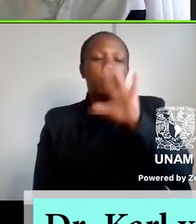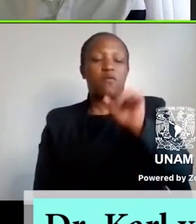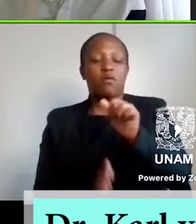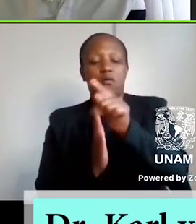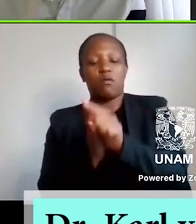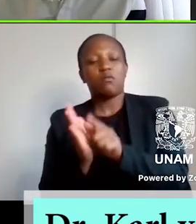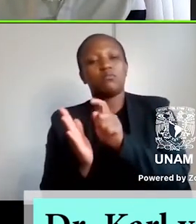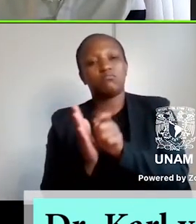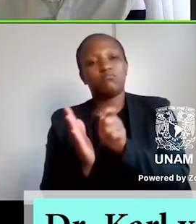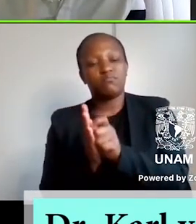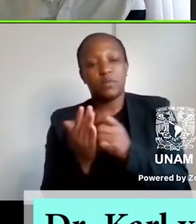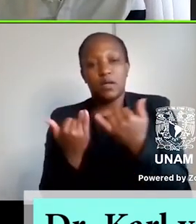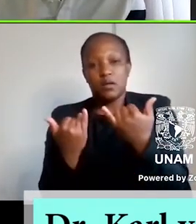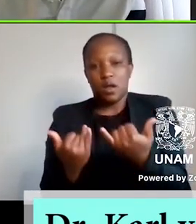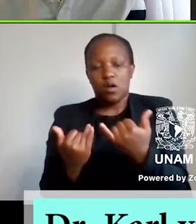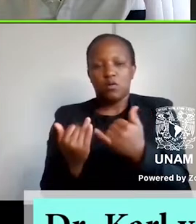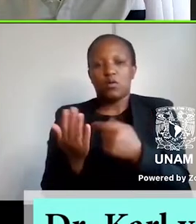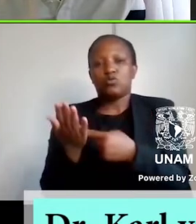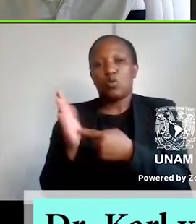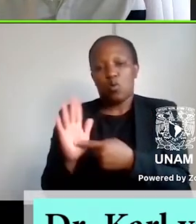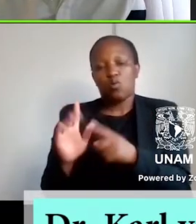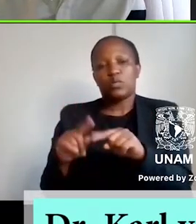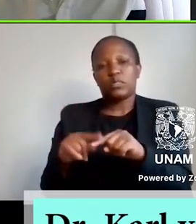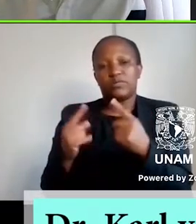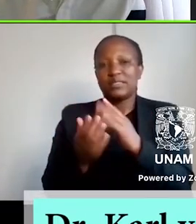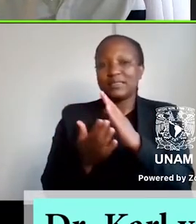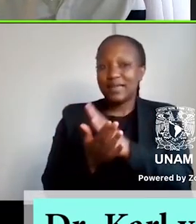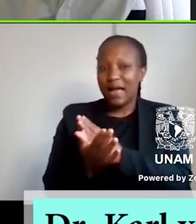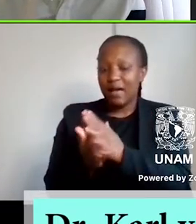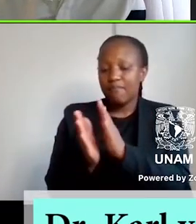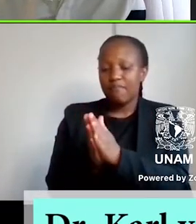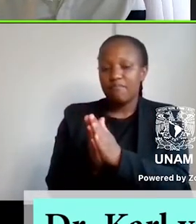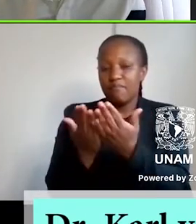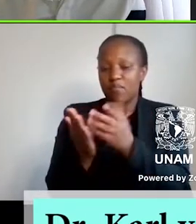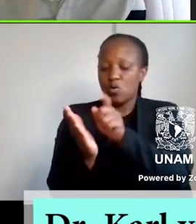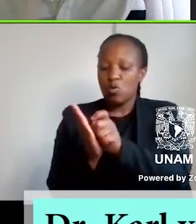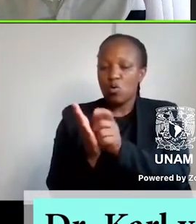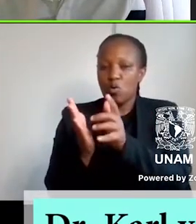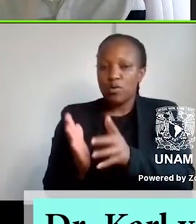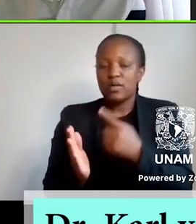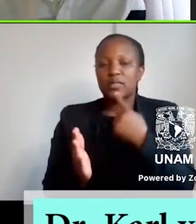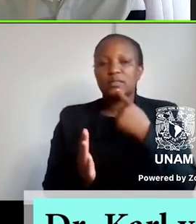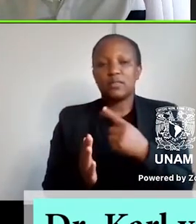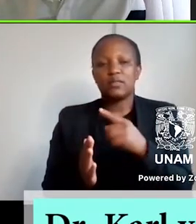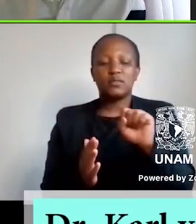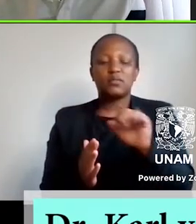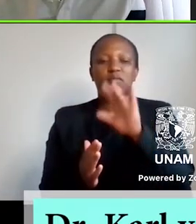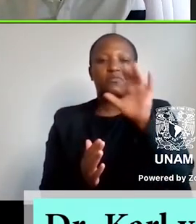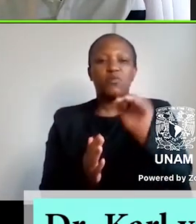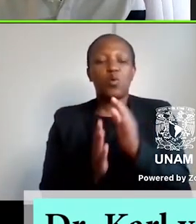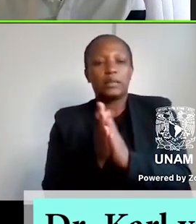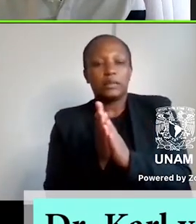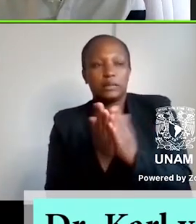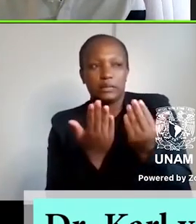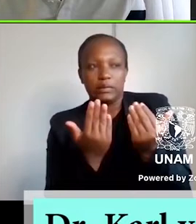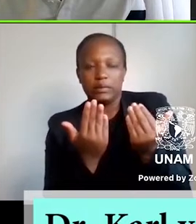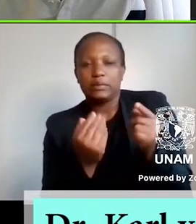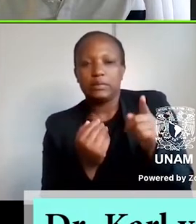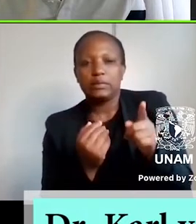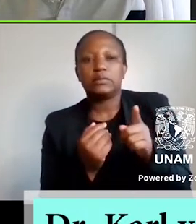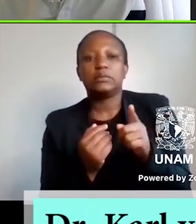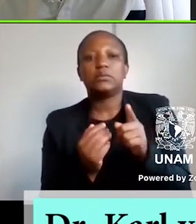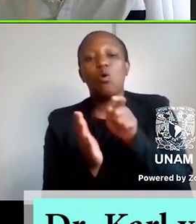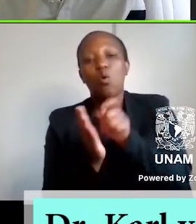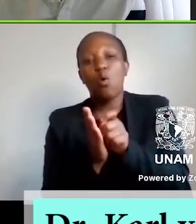otherwise. Some texts by some authors seem to figure South Africa as a space of anticipation. Some authors assume a plural